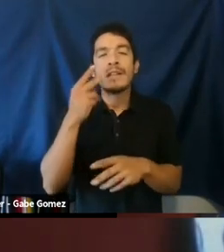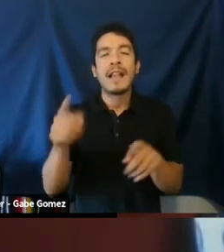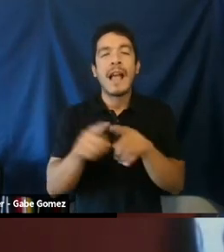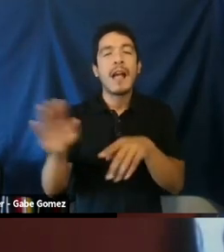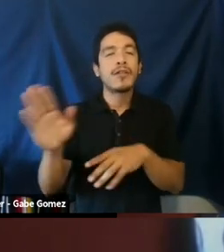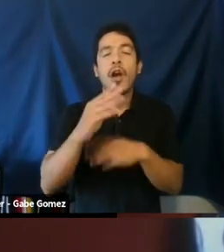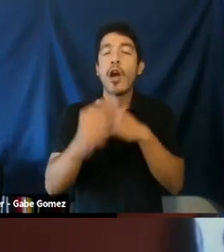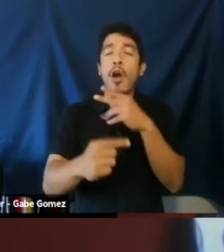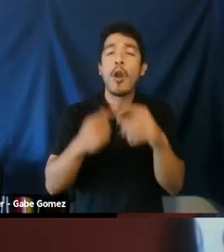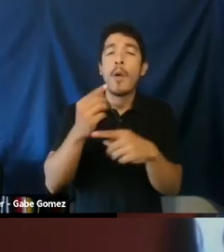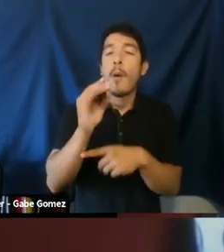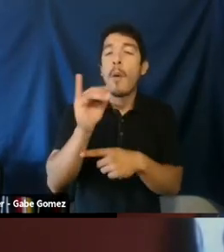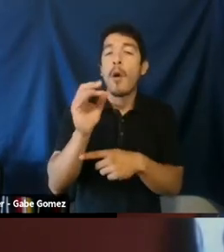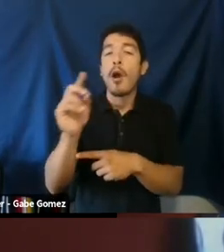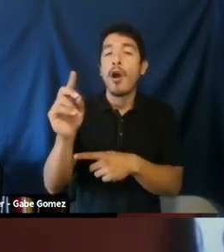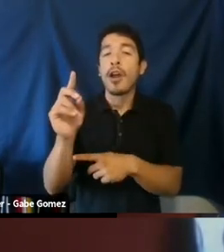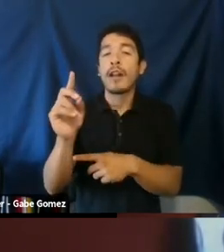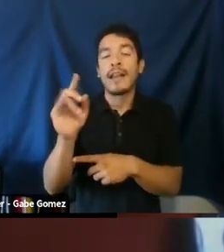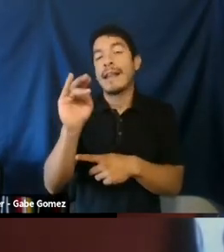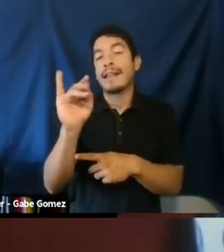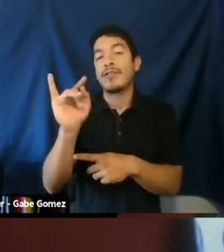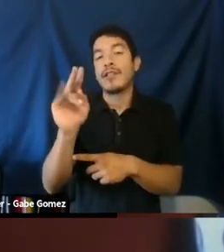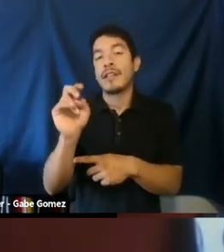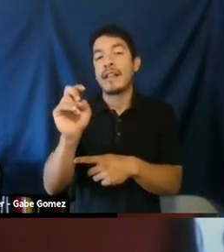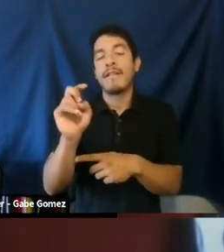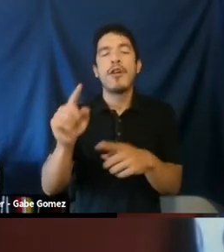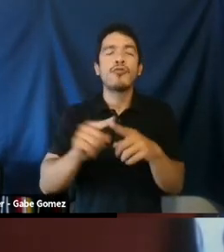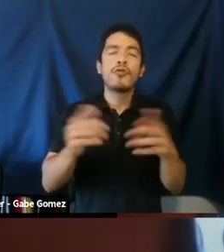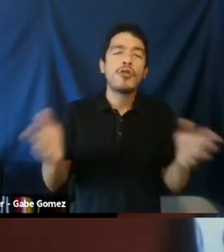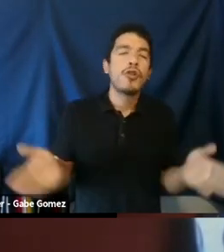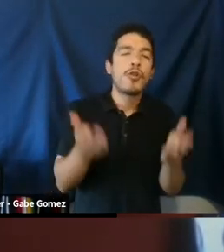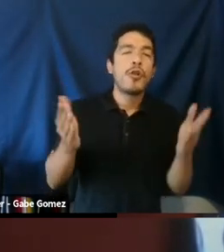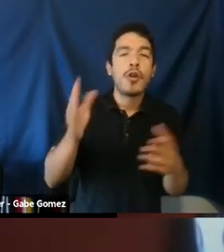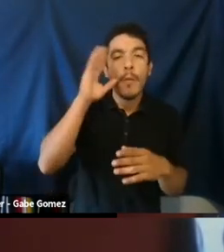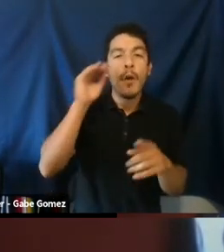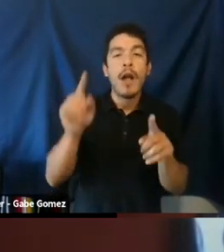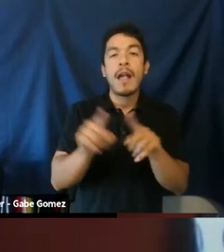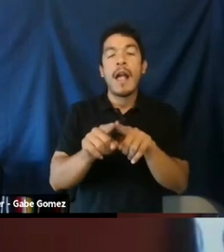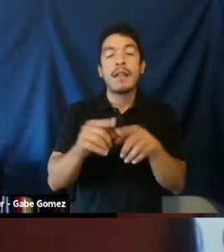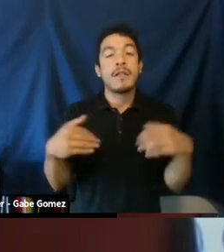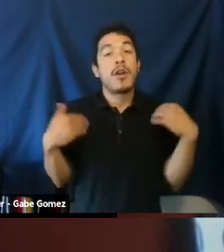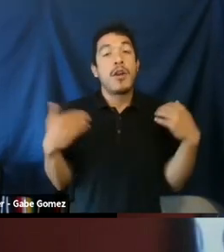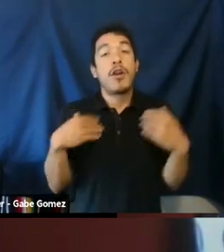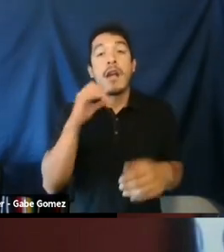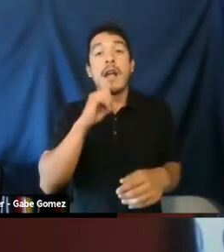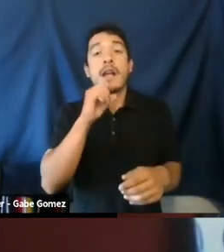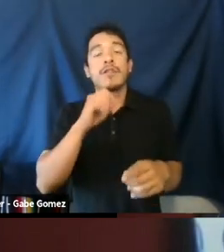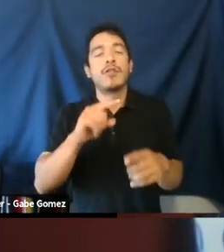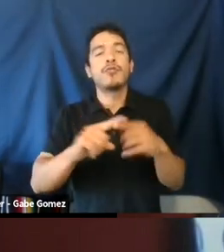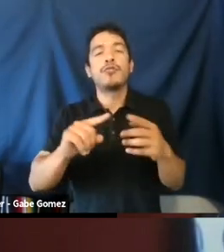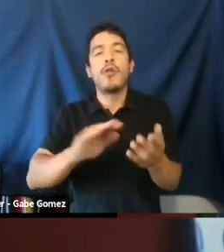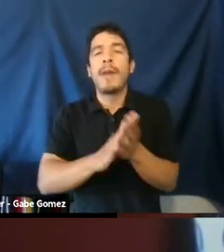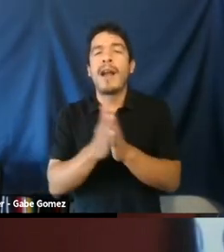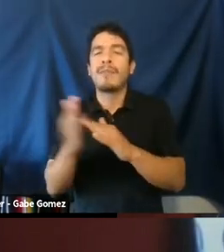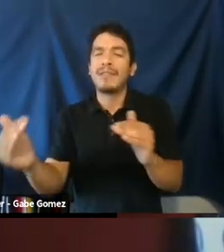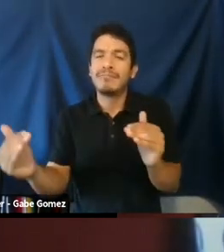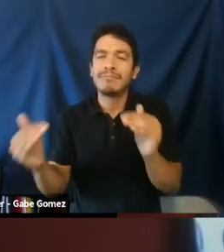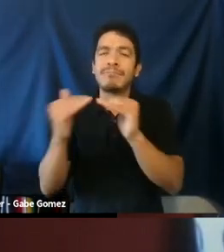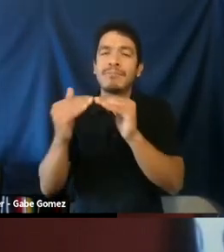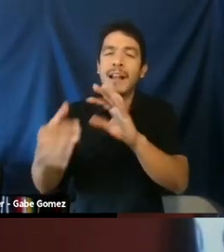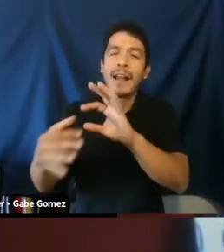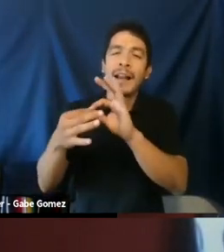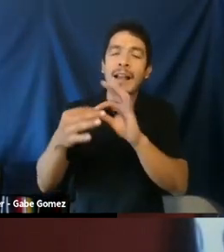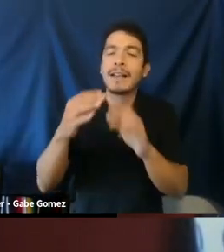in terms of the gaming world. And we see it as part of our global boyhood initiative, which is trying to engage boys at younger ages to be their